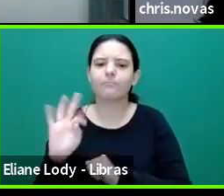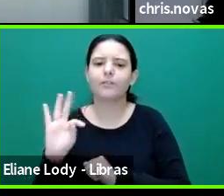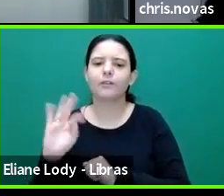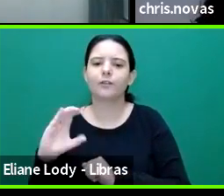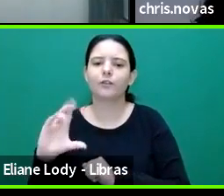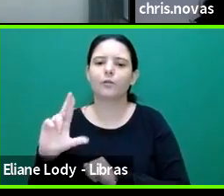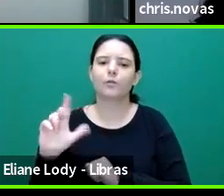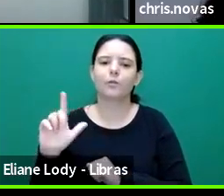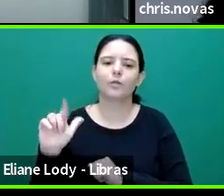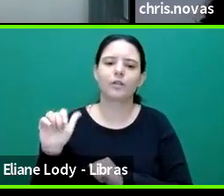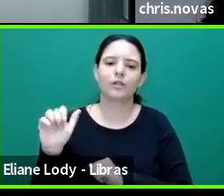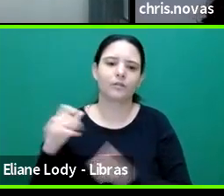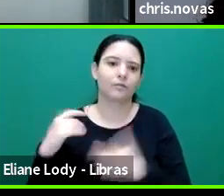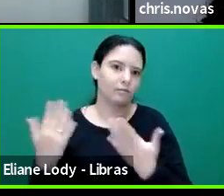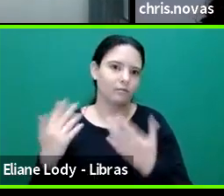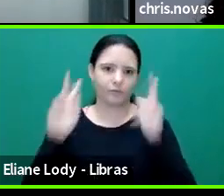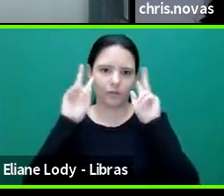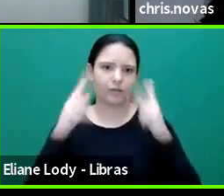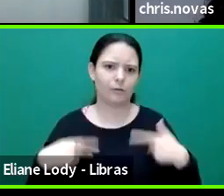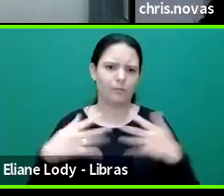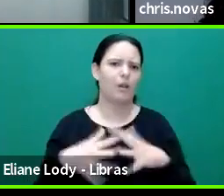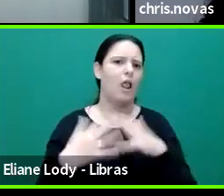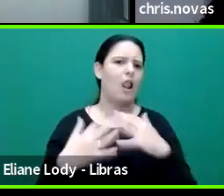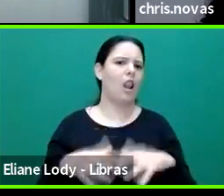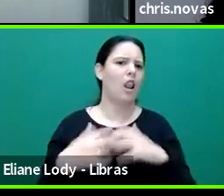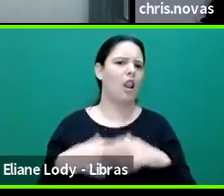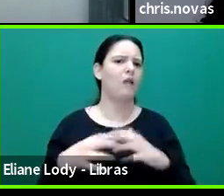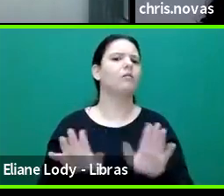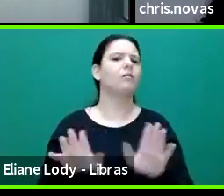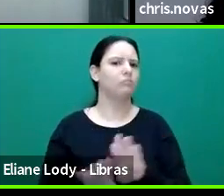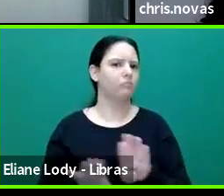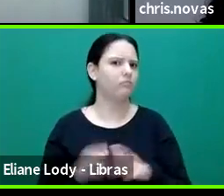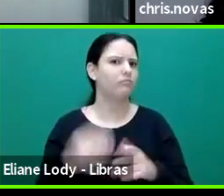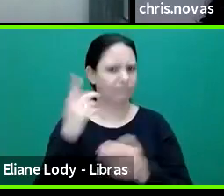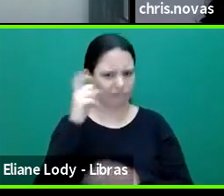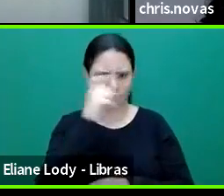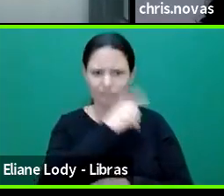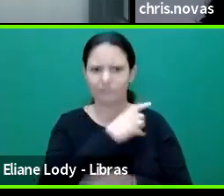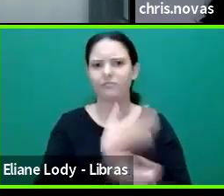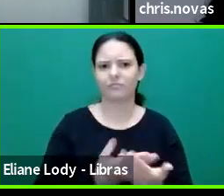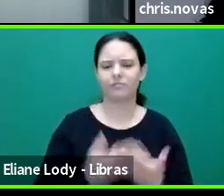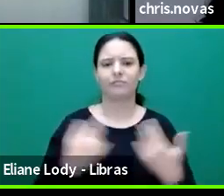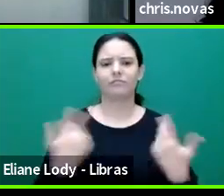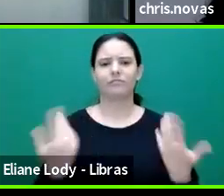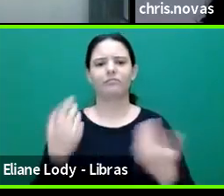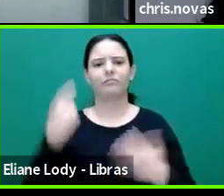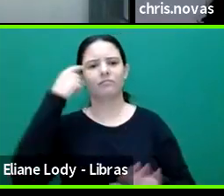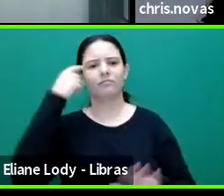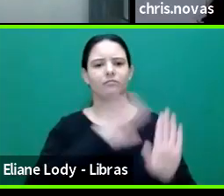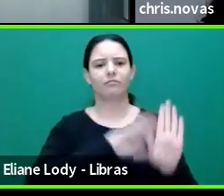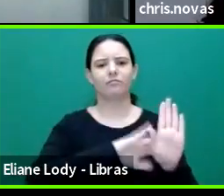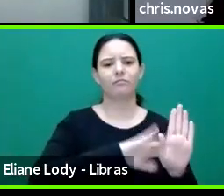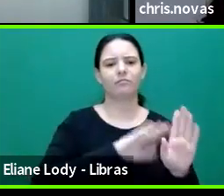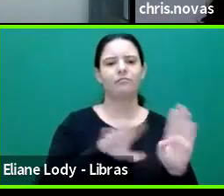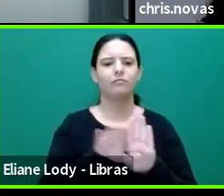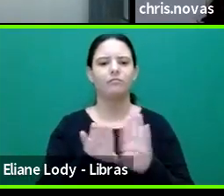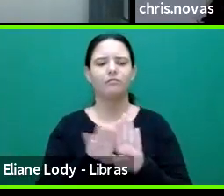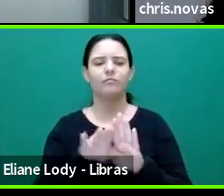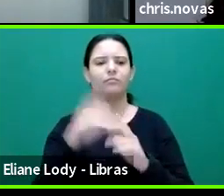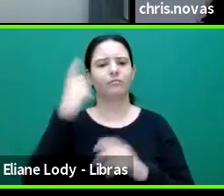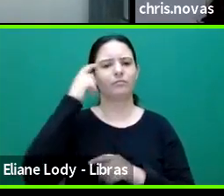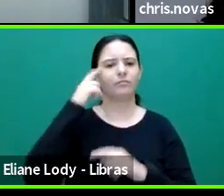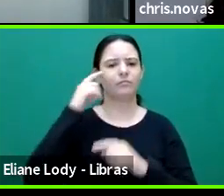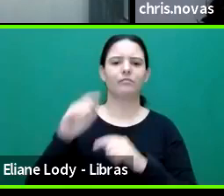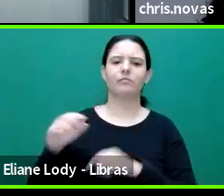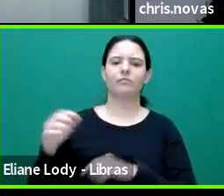about it being too subjective. And thinking about implications of trans literacy, I think, for educational context and things like this,